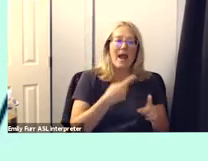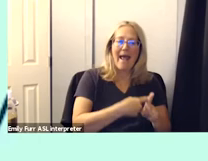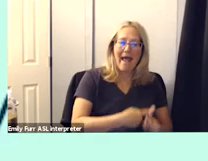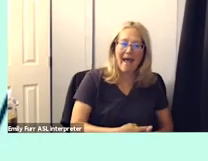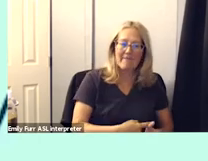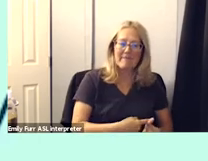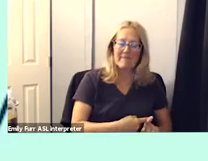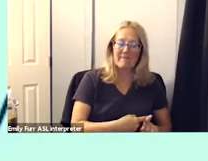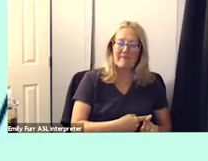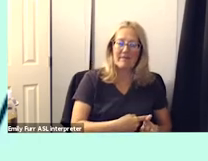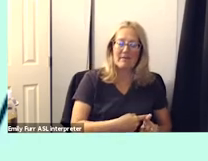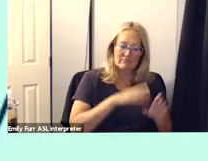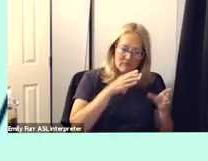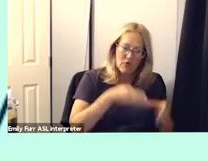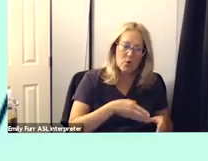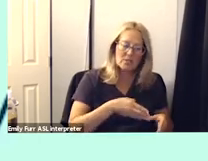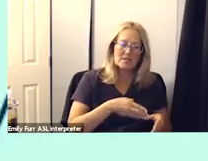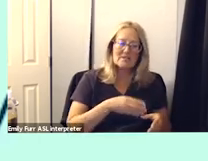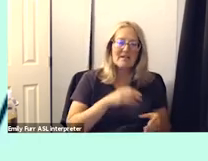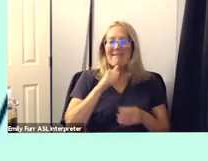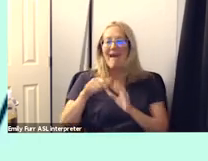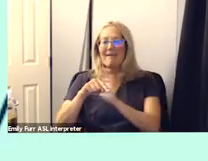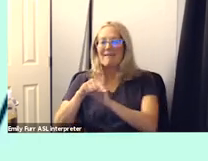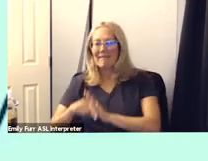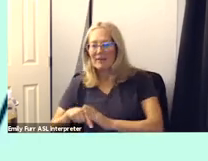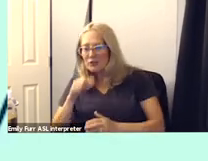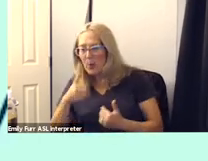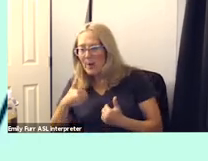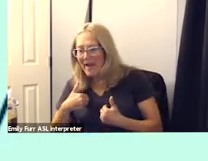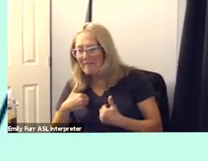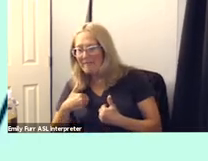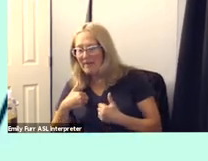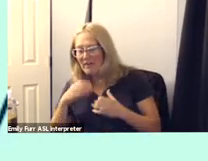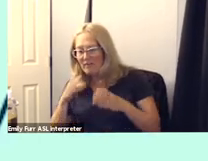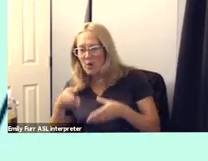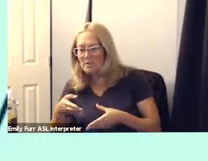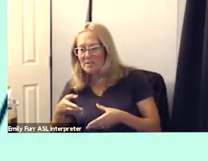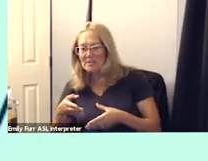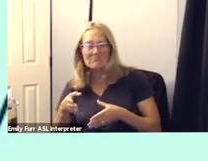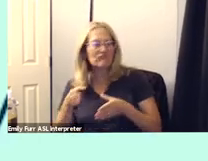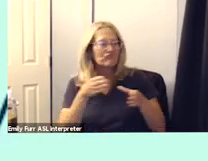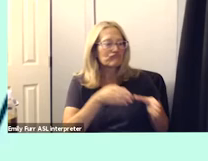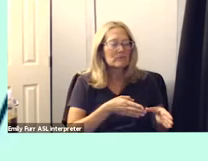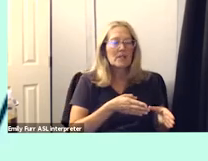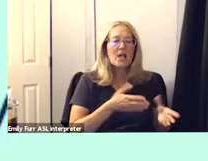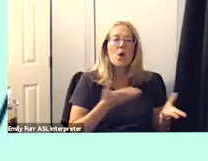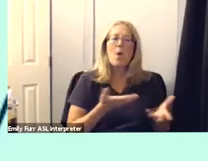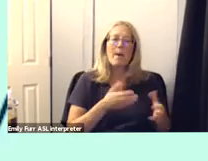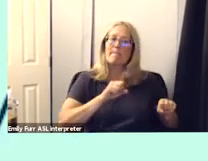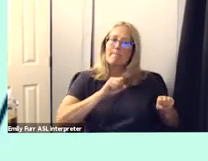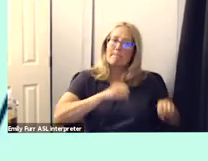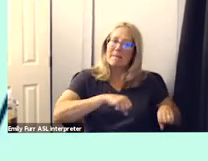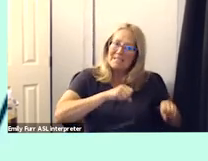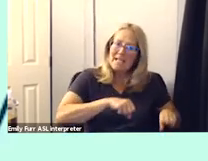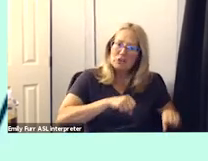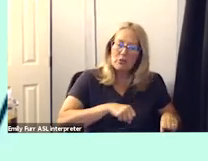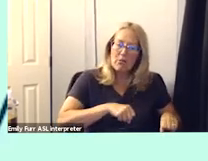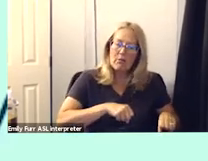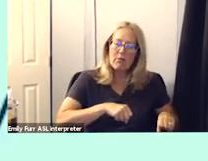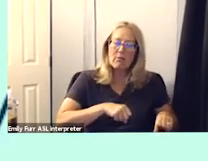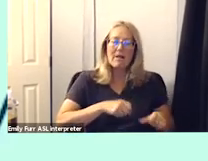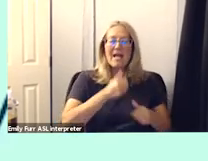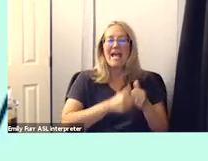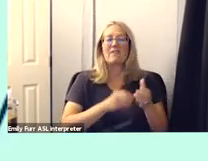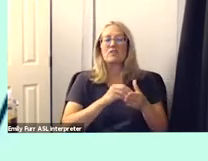context it celebrates students lived experiences and their potential every student in our